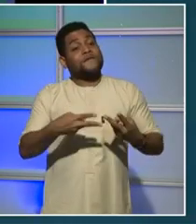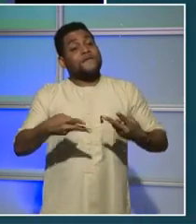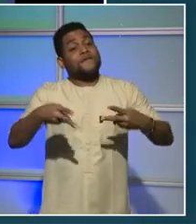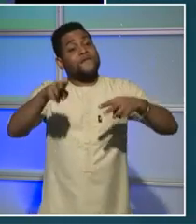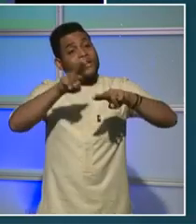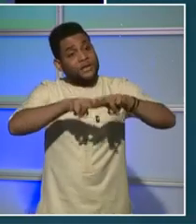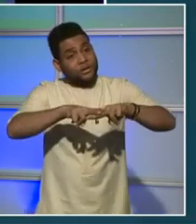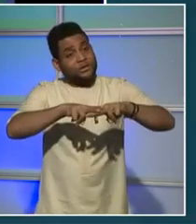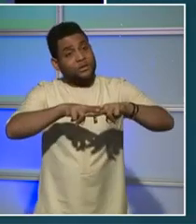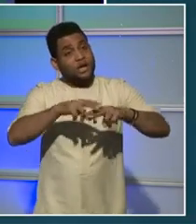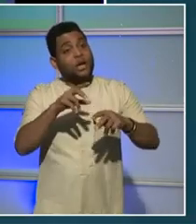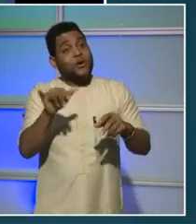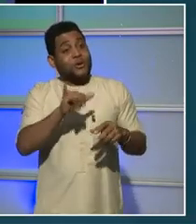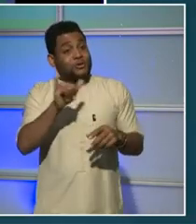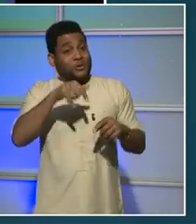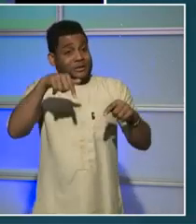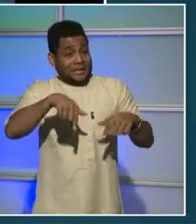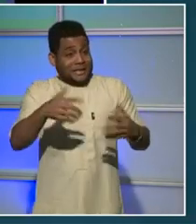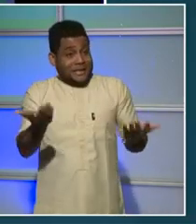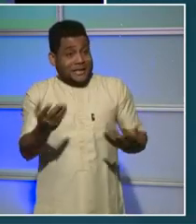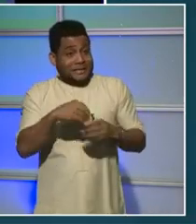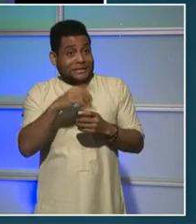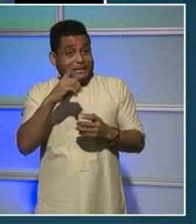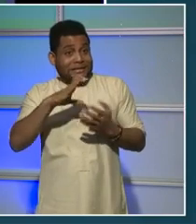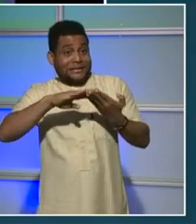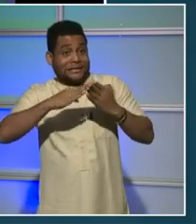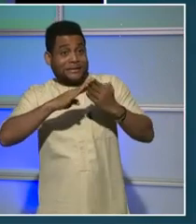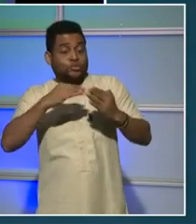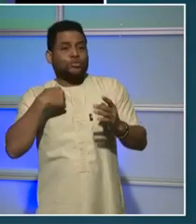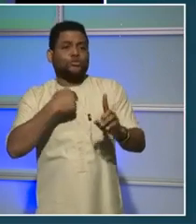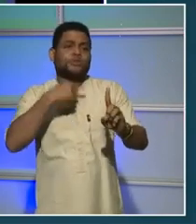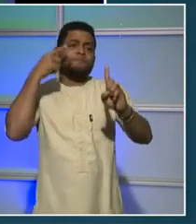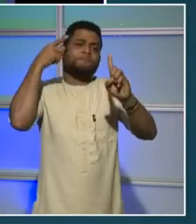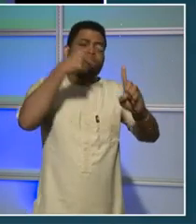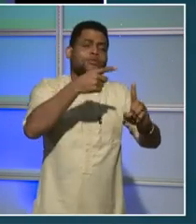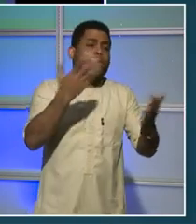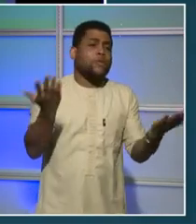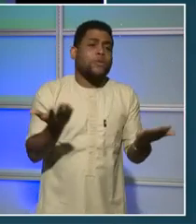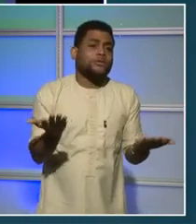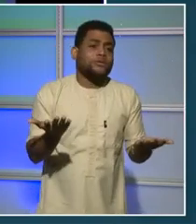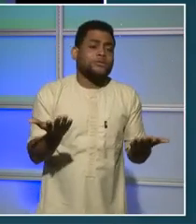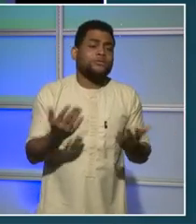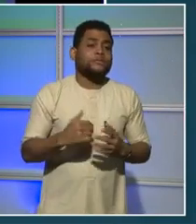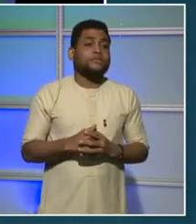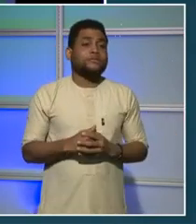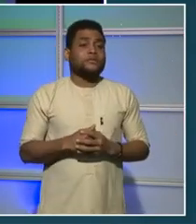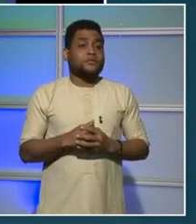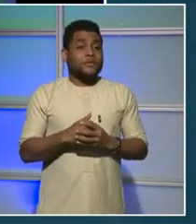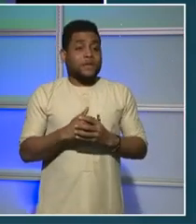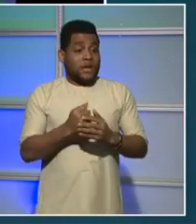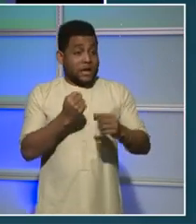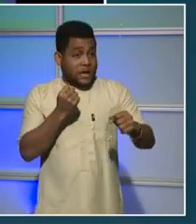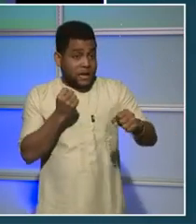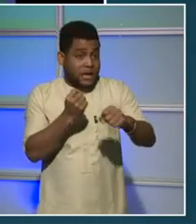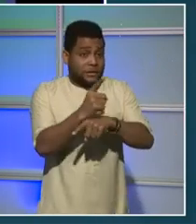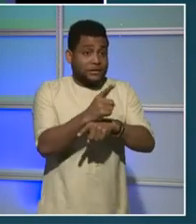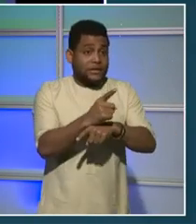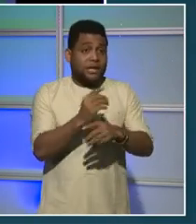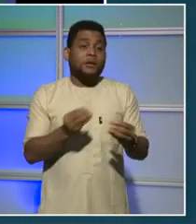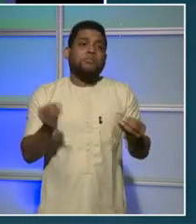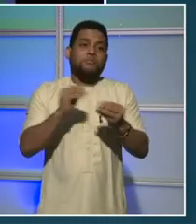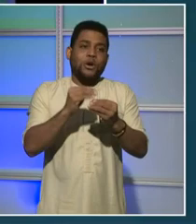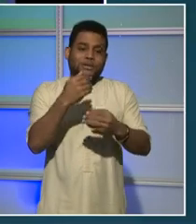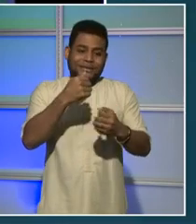city and where we need to go. Next year, we're the several years after that. So what we're doing is